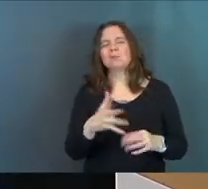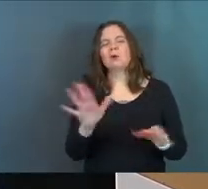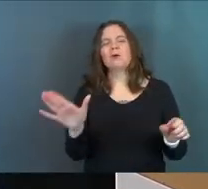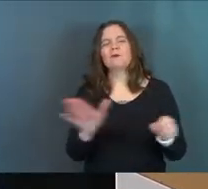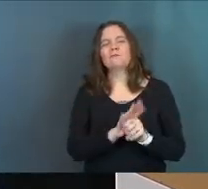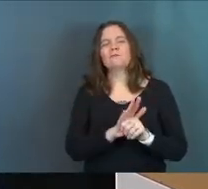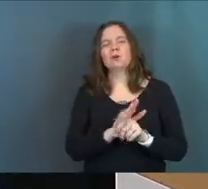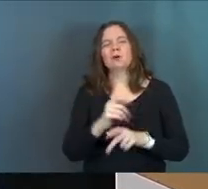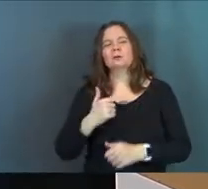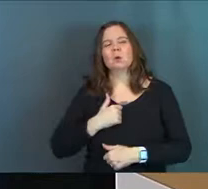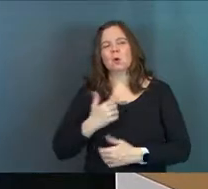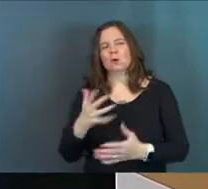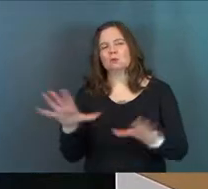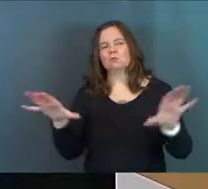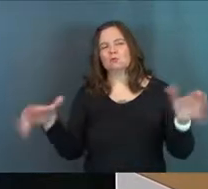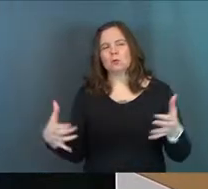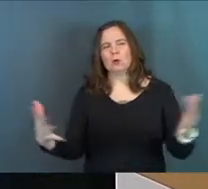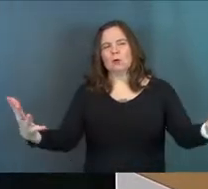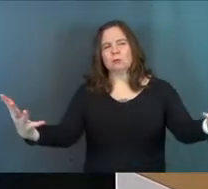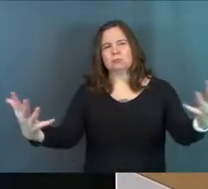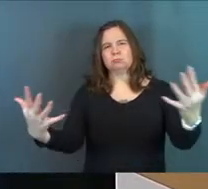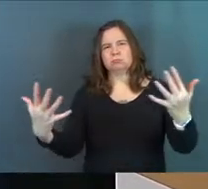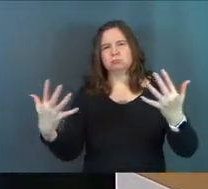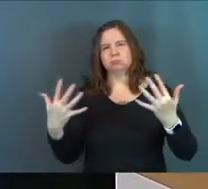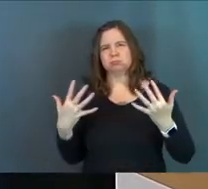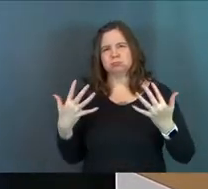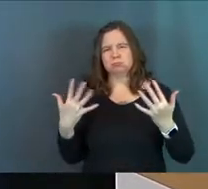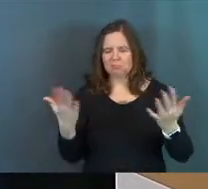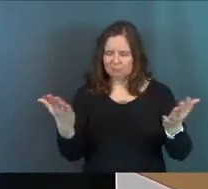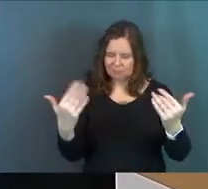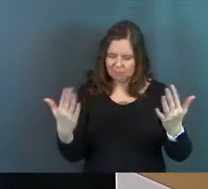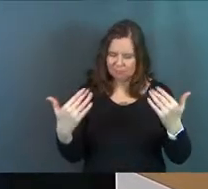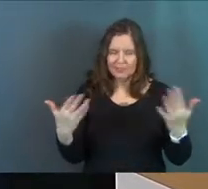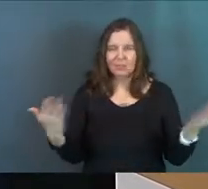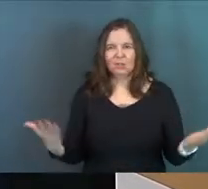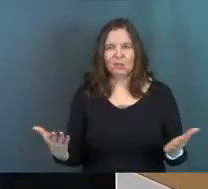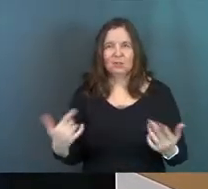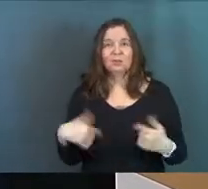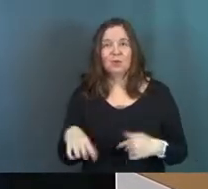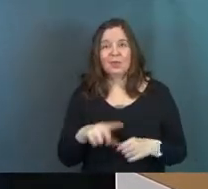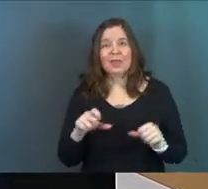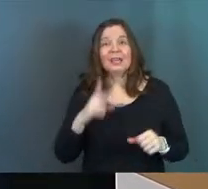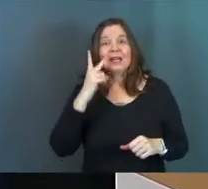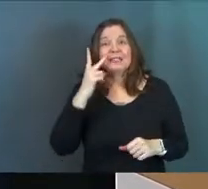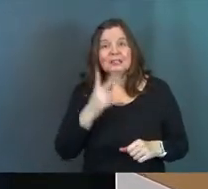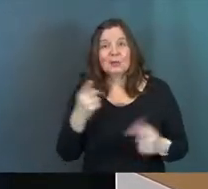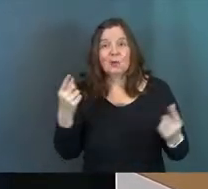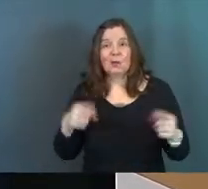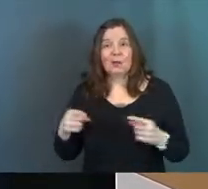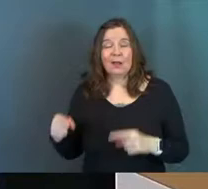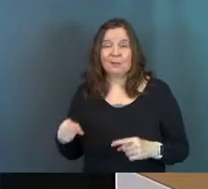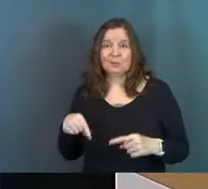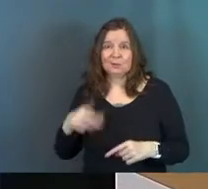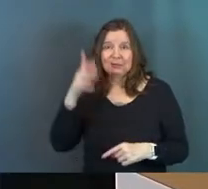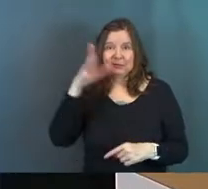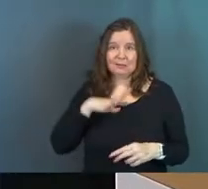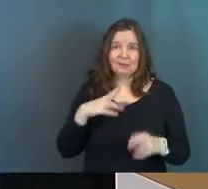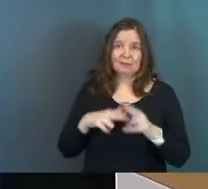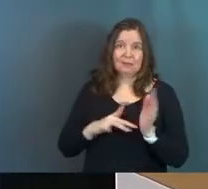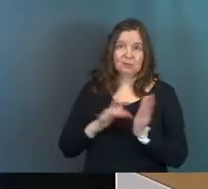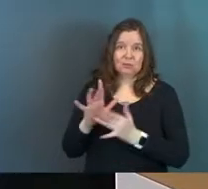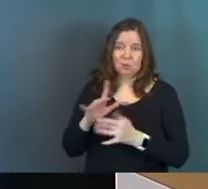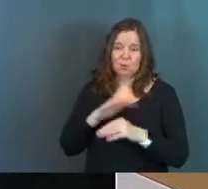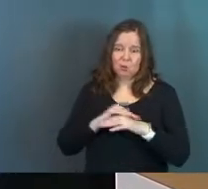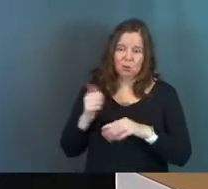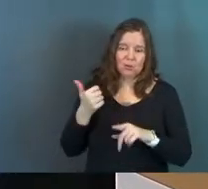Bring out the entire regiment. Bring out every single soldier that's here so they can see what happens to this guy named Jesus